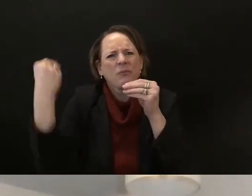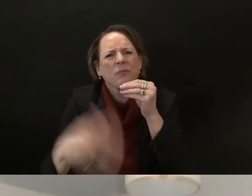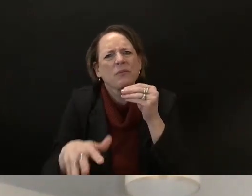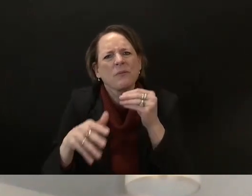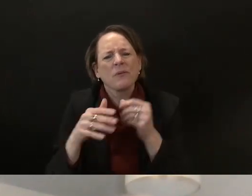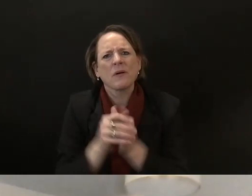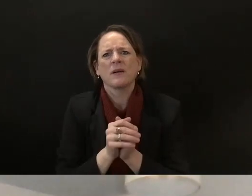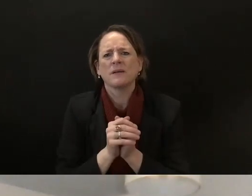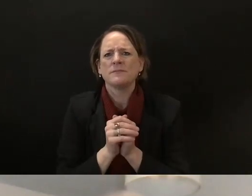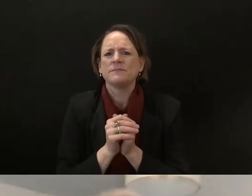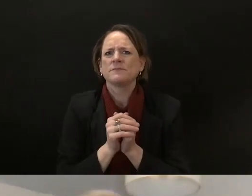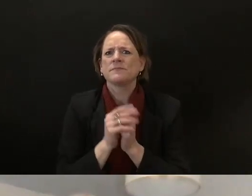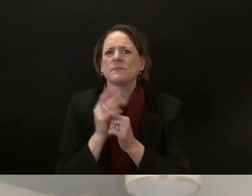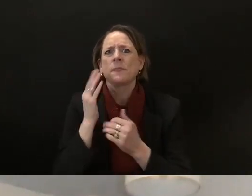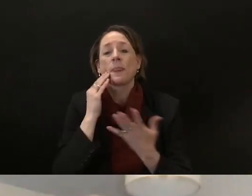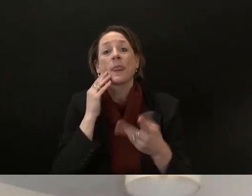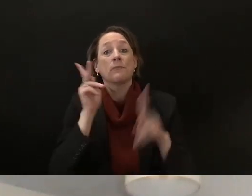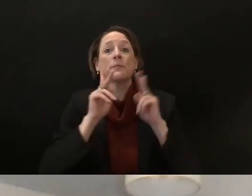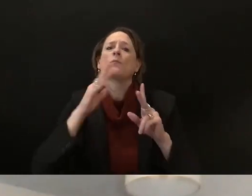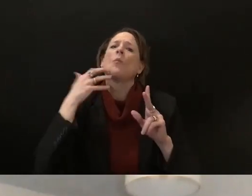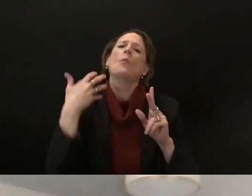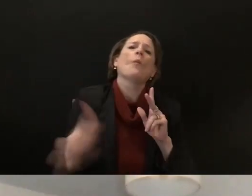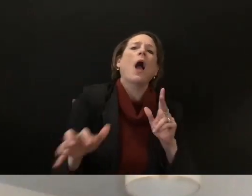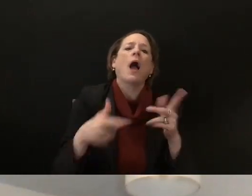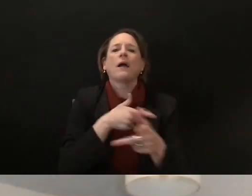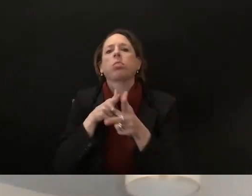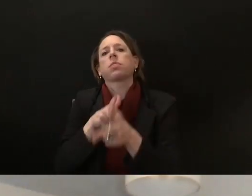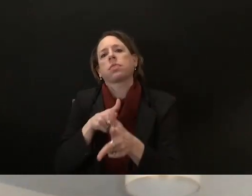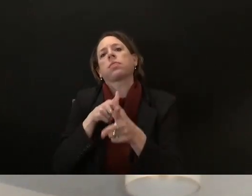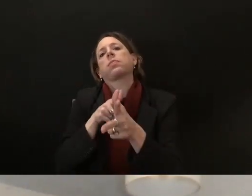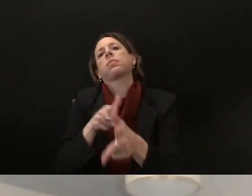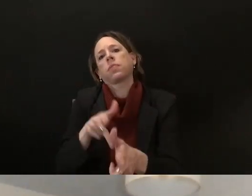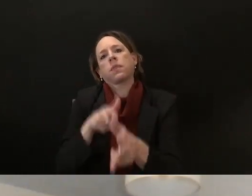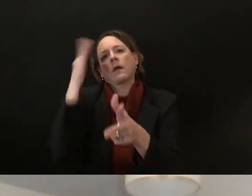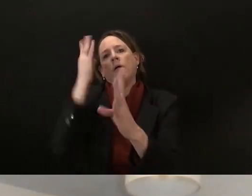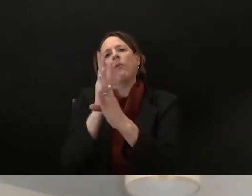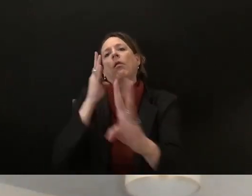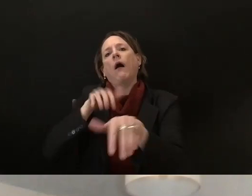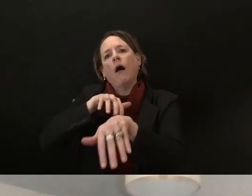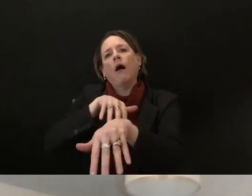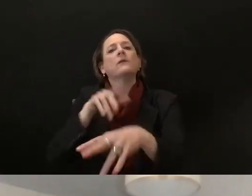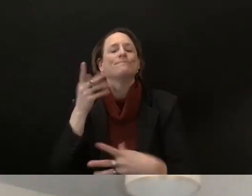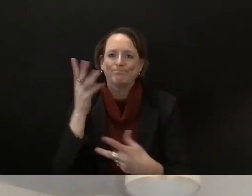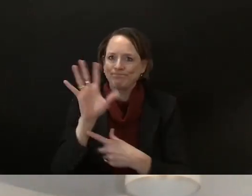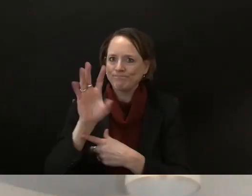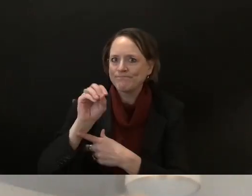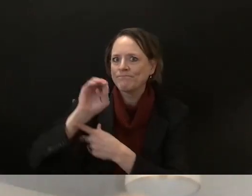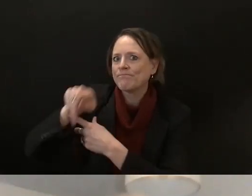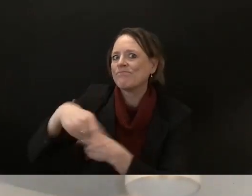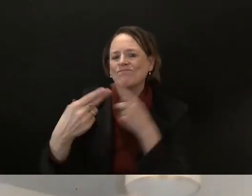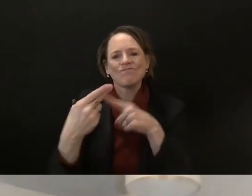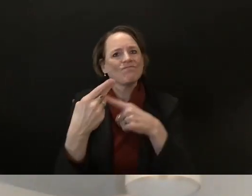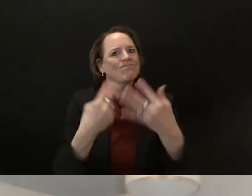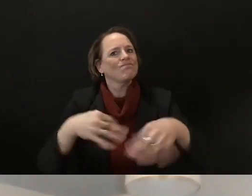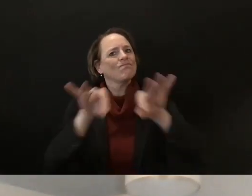way that the exits are constructed it makes sense to continue to have a 50 mile an hour speed limit through the city um so that we have less accidents so